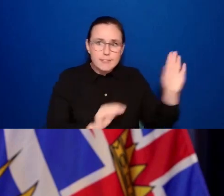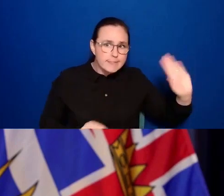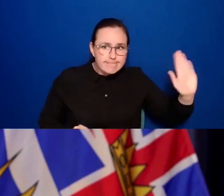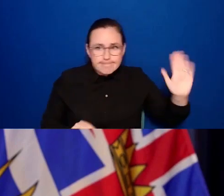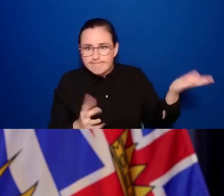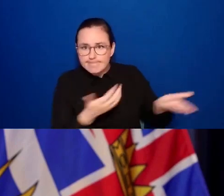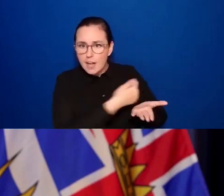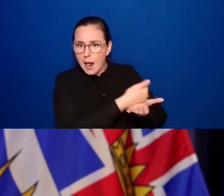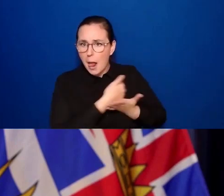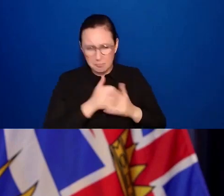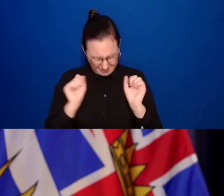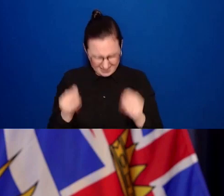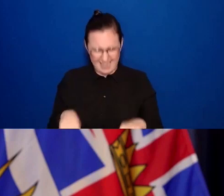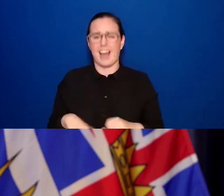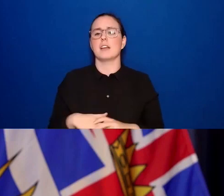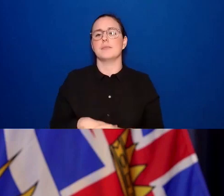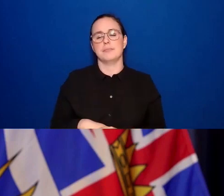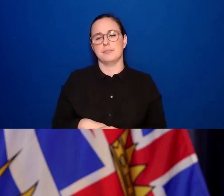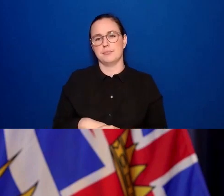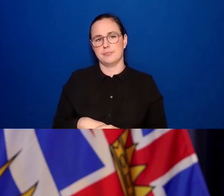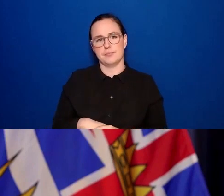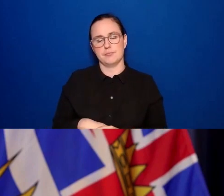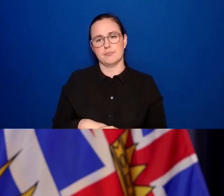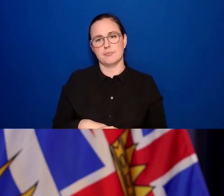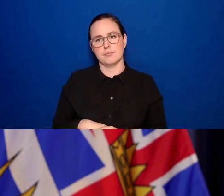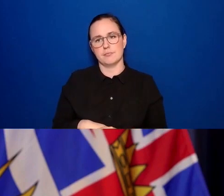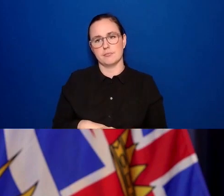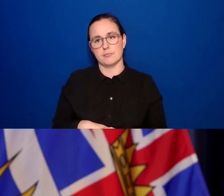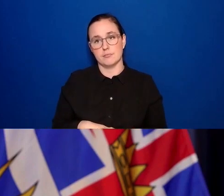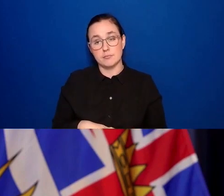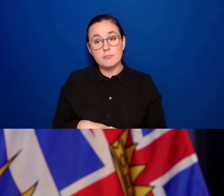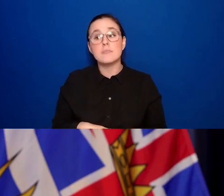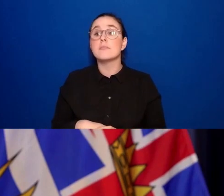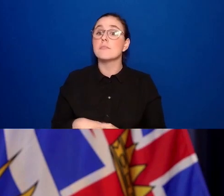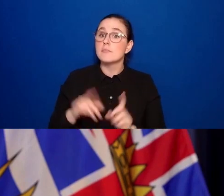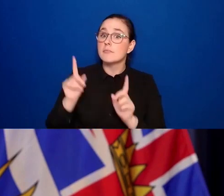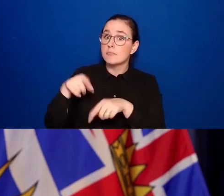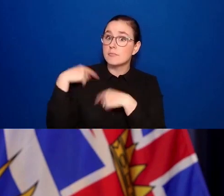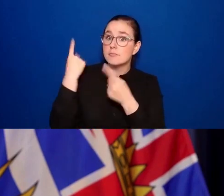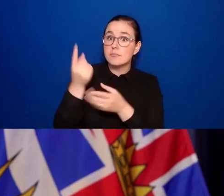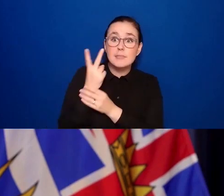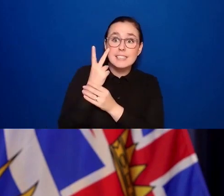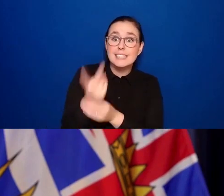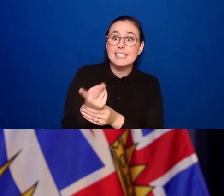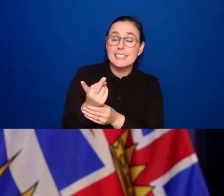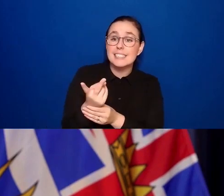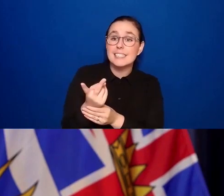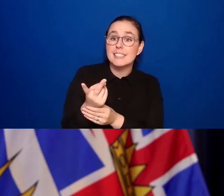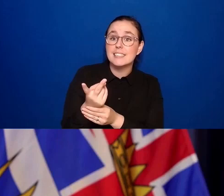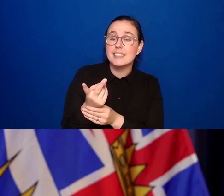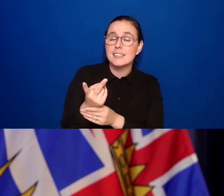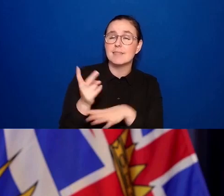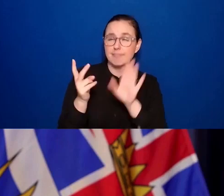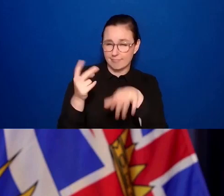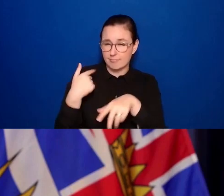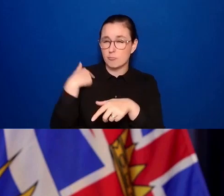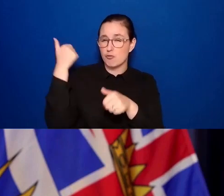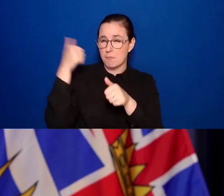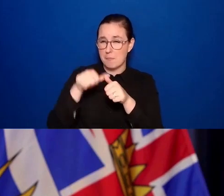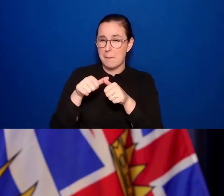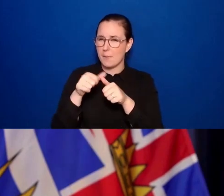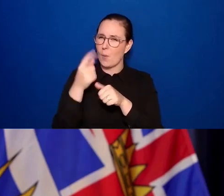things that we saw and we've seen in the last few months, there was a moment, for example, where Richmond City Centre